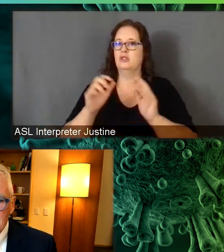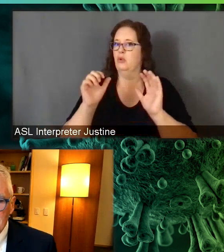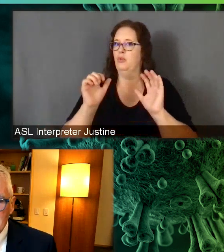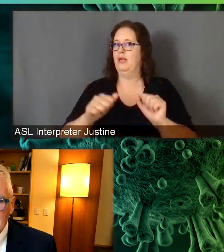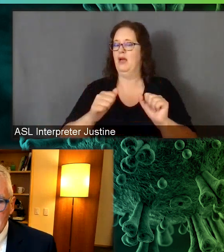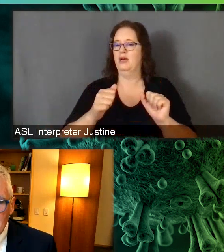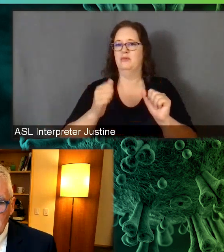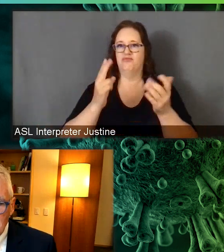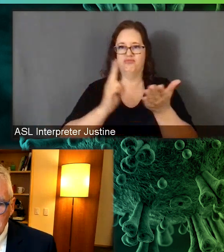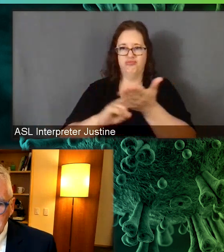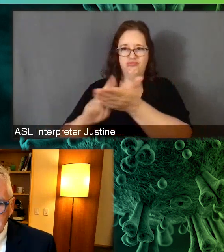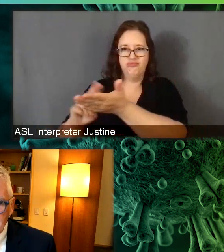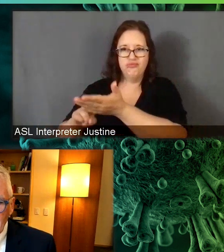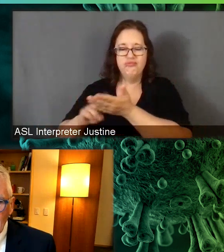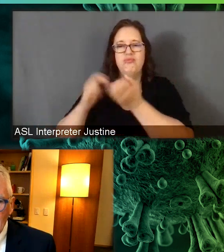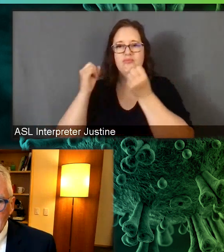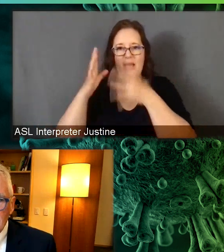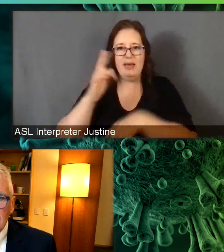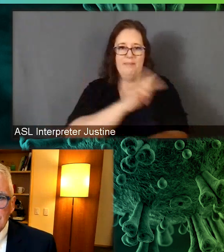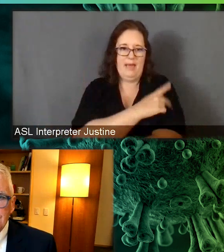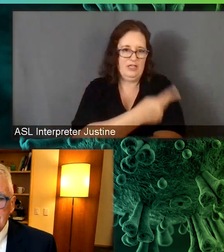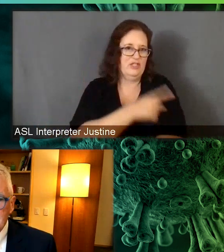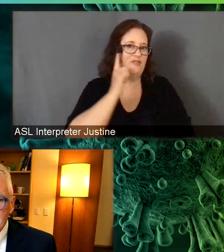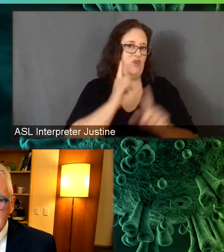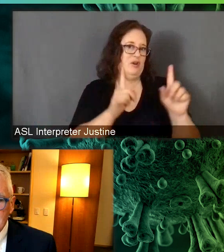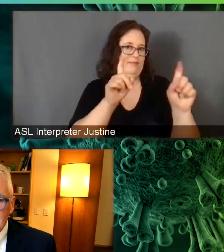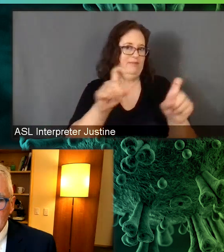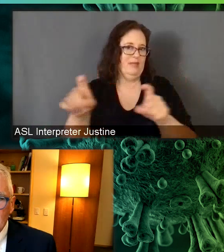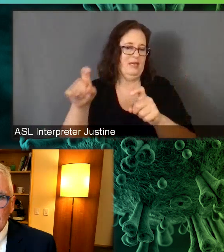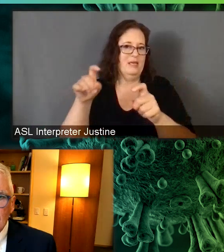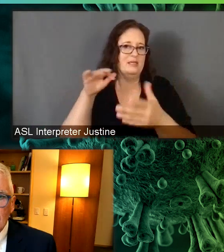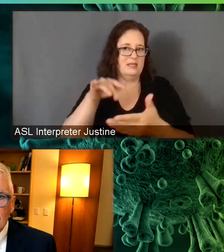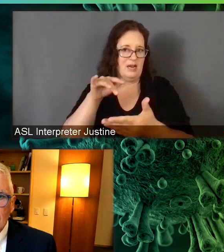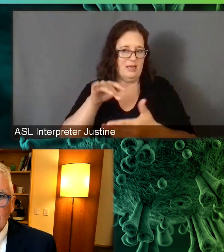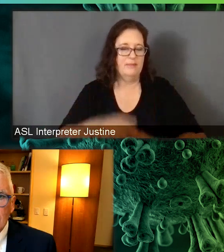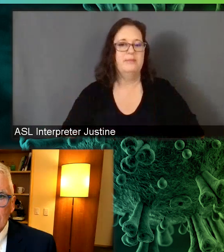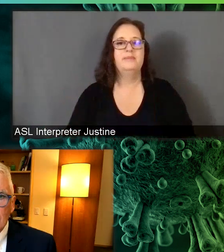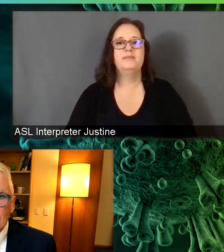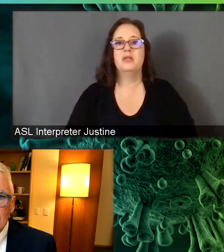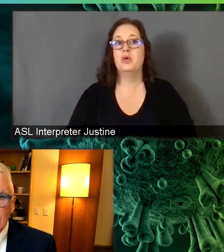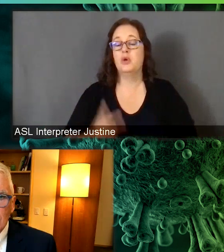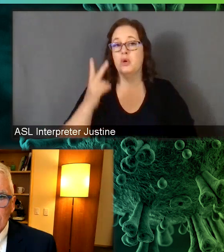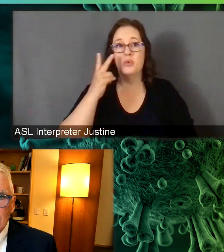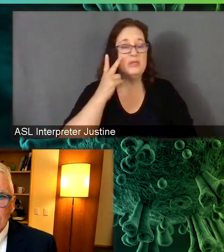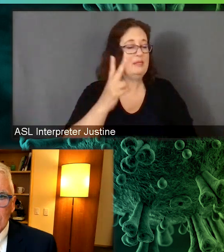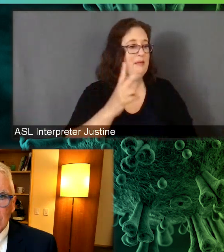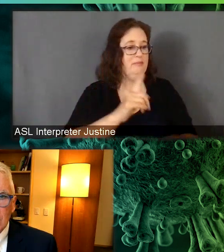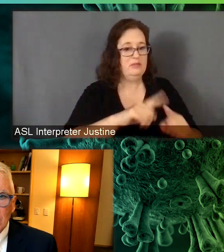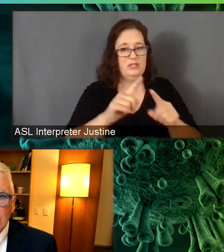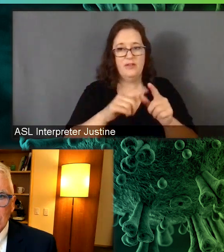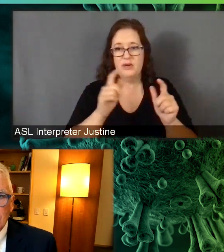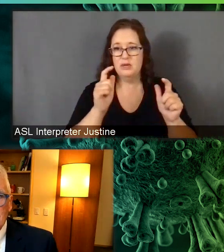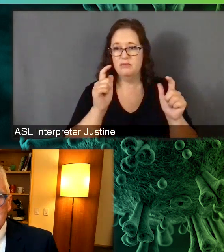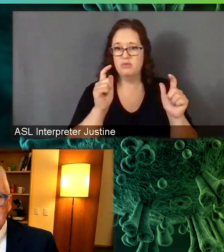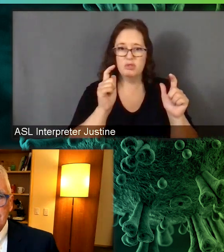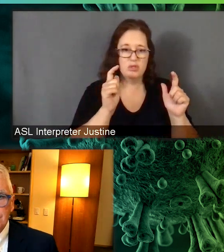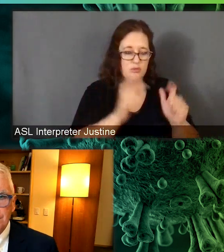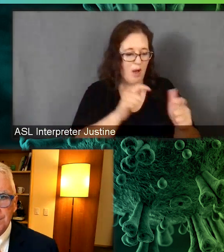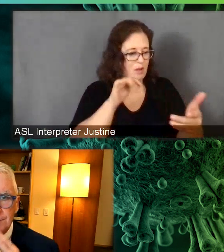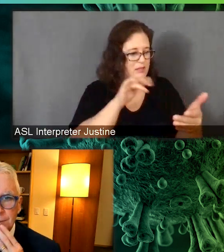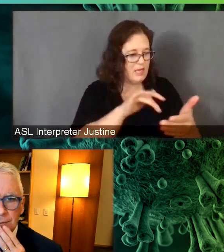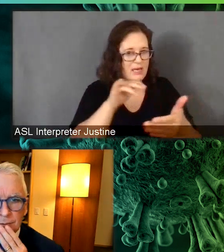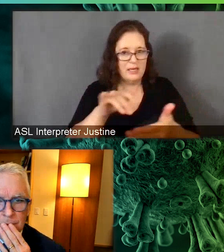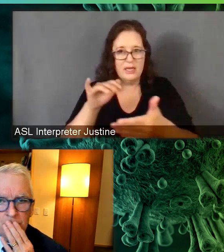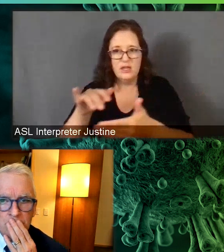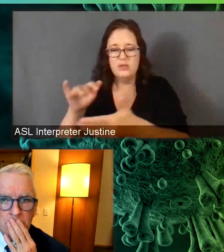patients. So far what we're seeing is a lot of individual small studies coming out from different cancer centers around the country and the world.